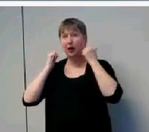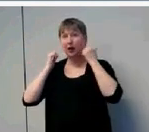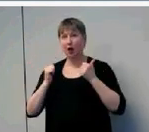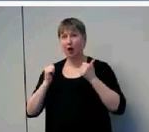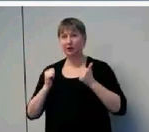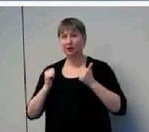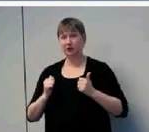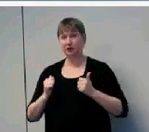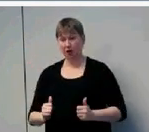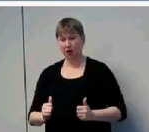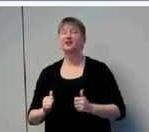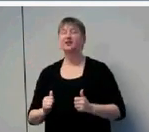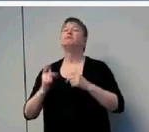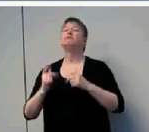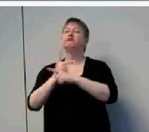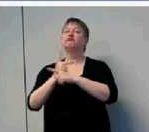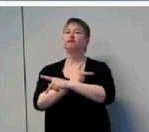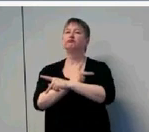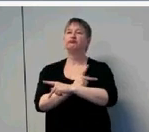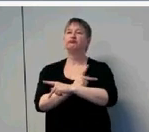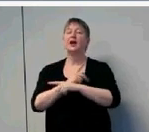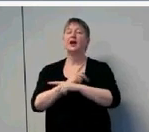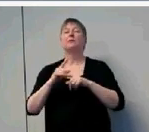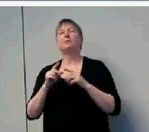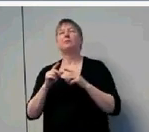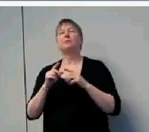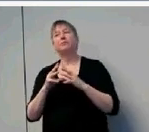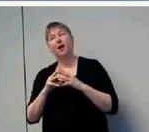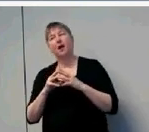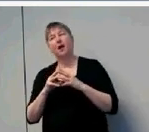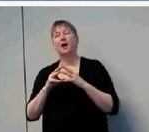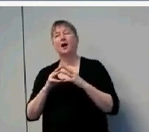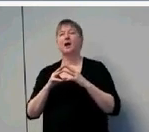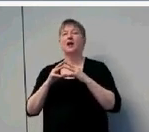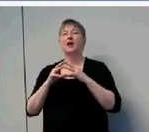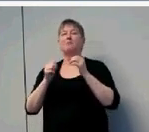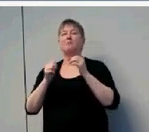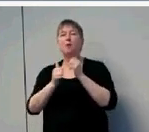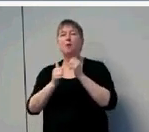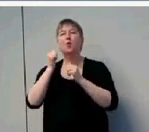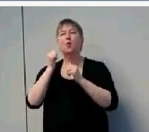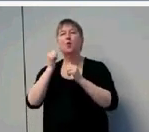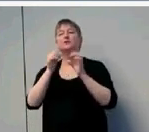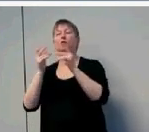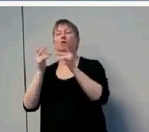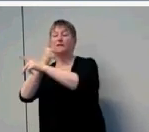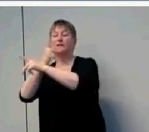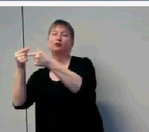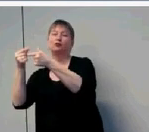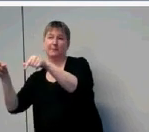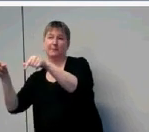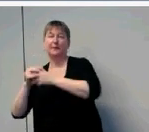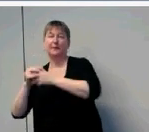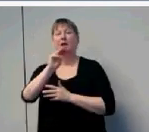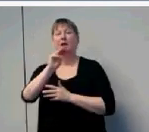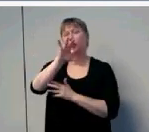nearly as rapidly as we see for the grammatical area. And look at our mild children. One